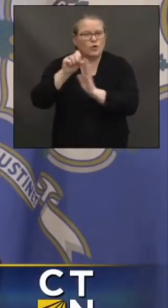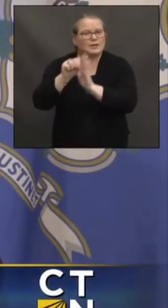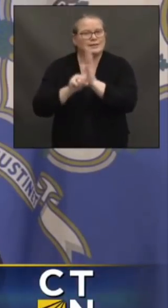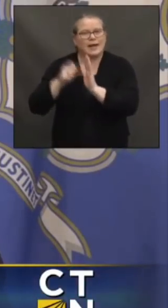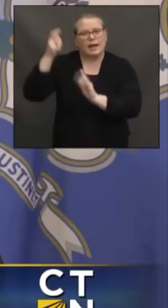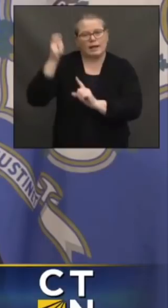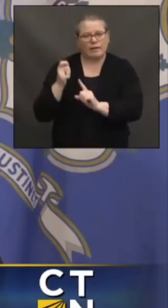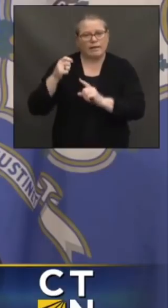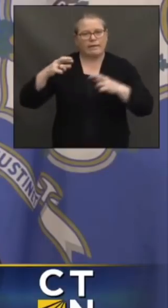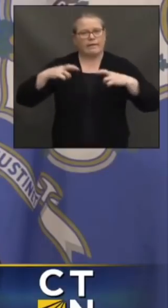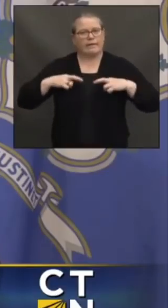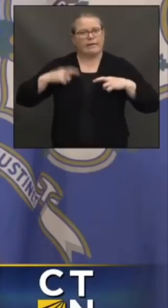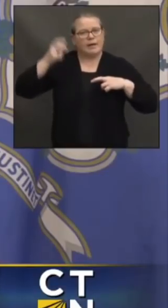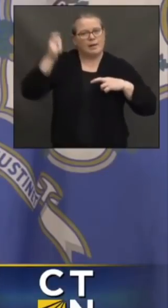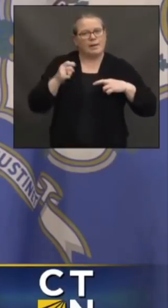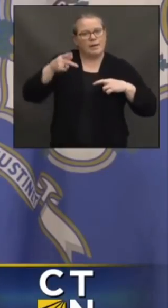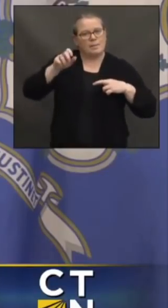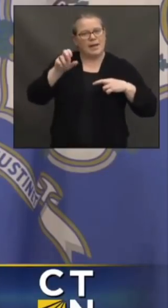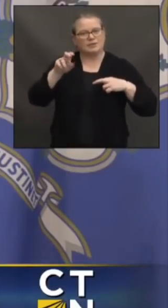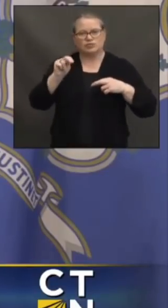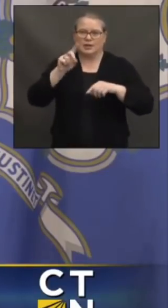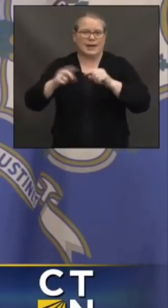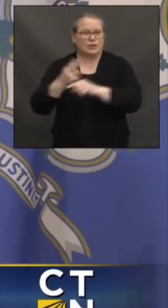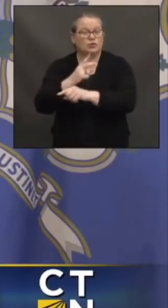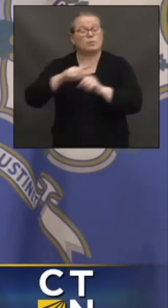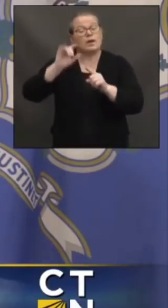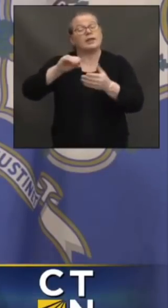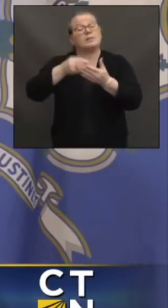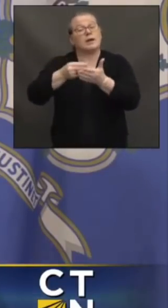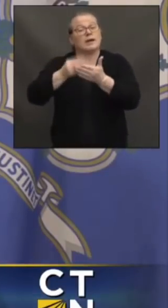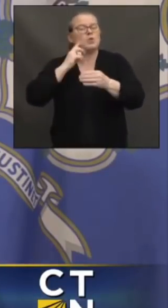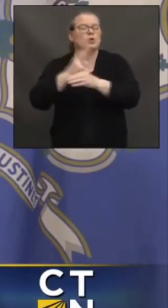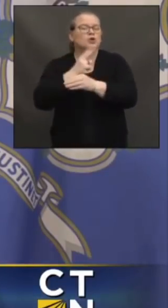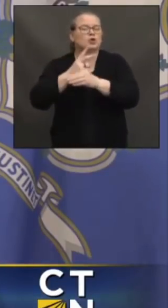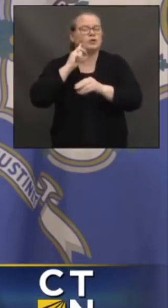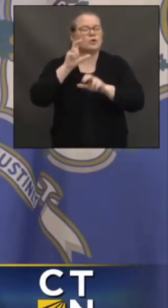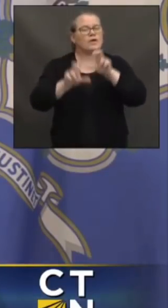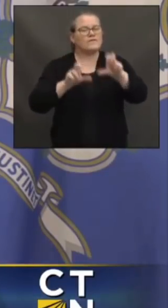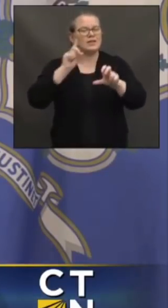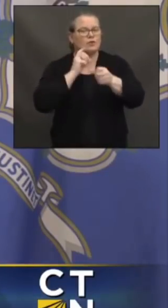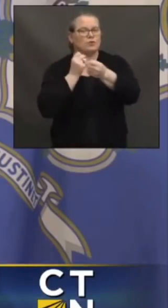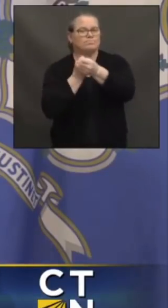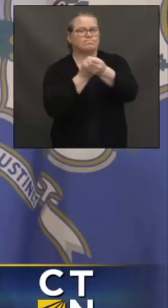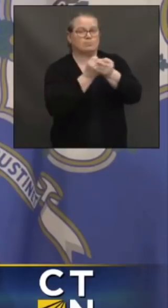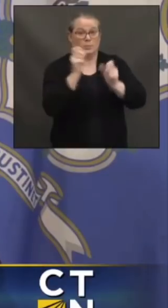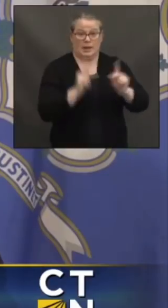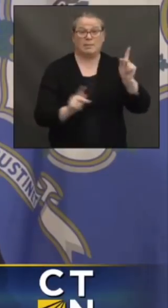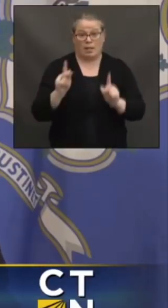be invested to make a difference for people. And let me give you a couple of examples in the next slide.